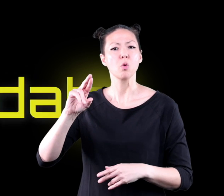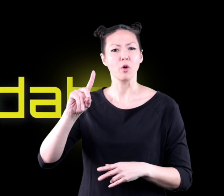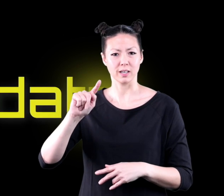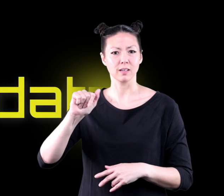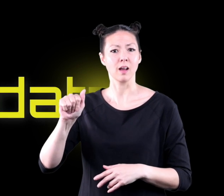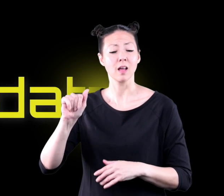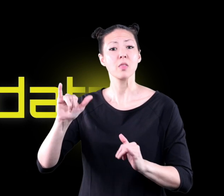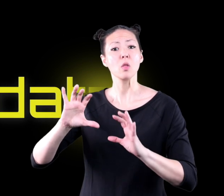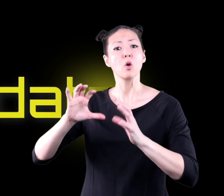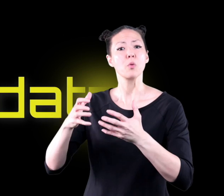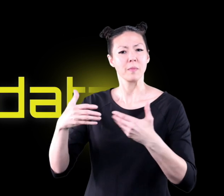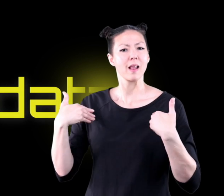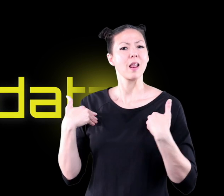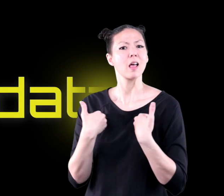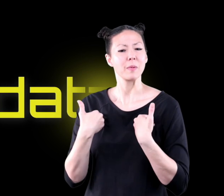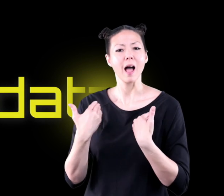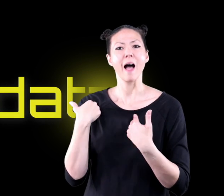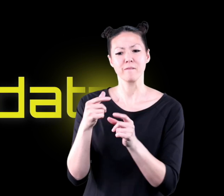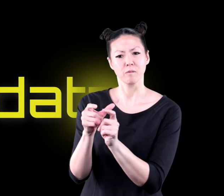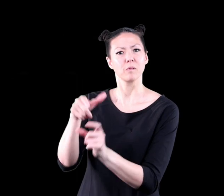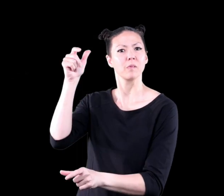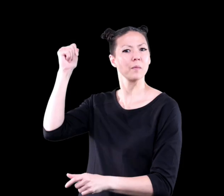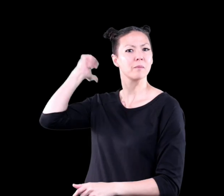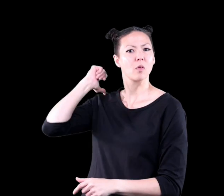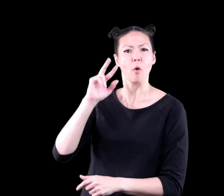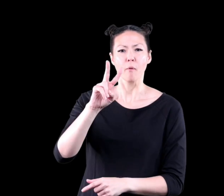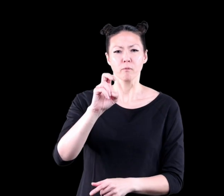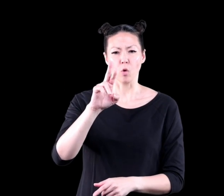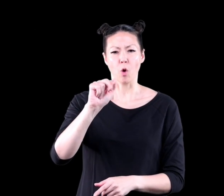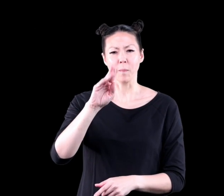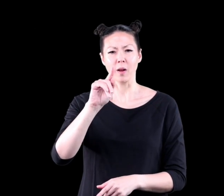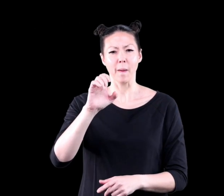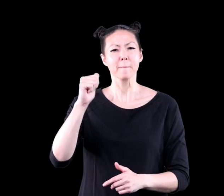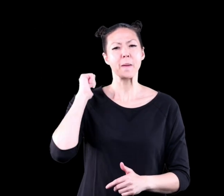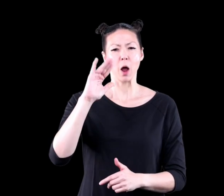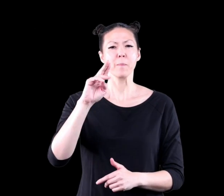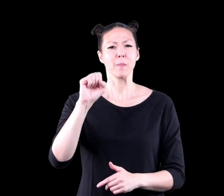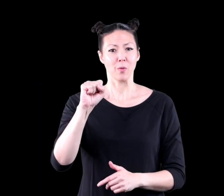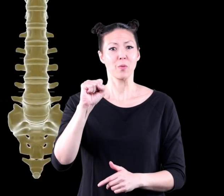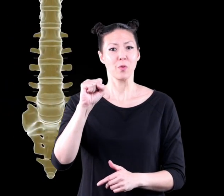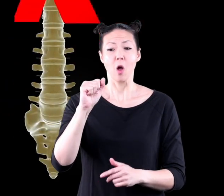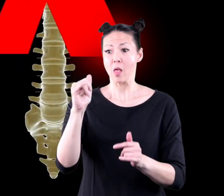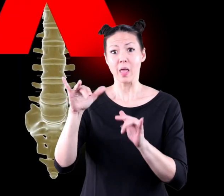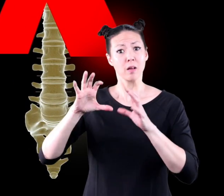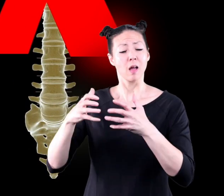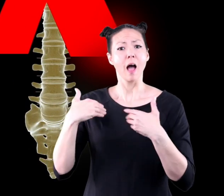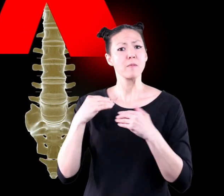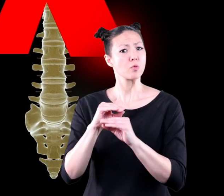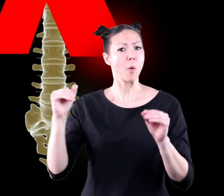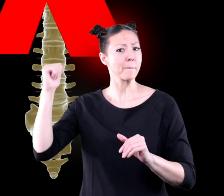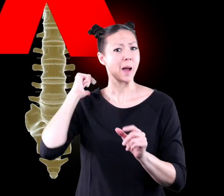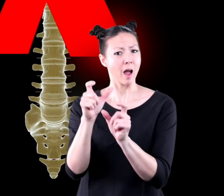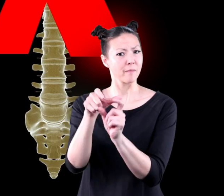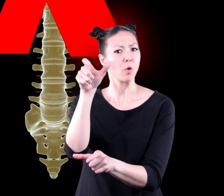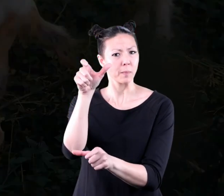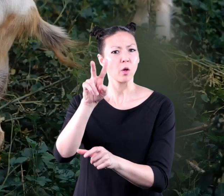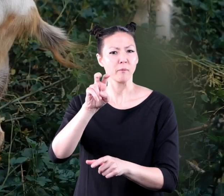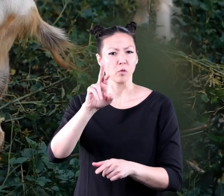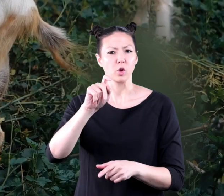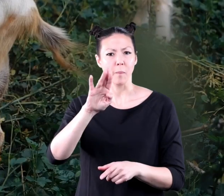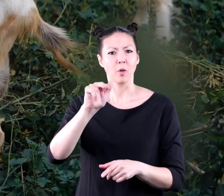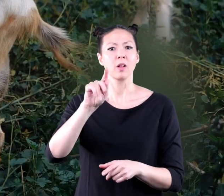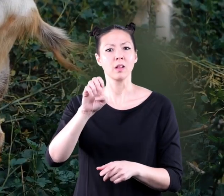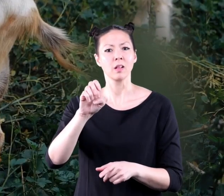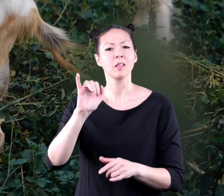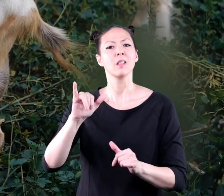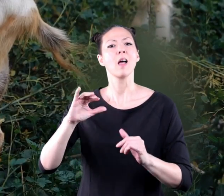chordata within that group are animals with vertebrae and animals without vertebrae a